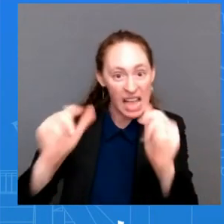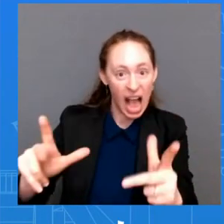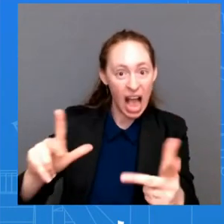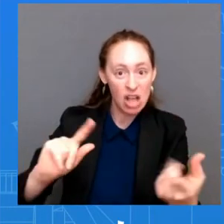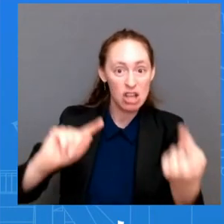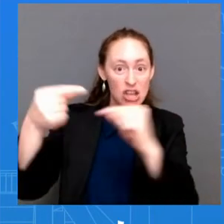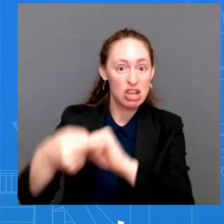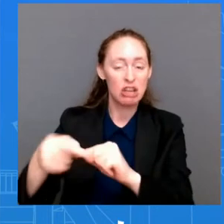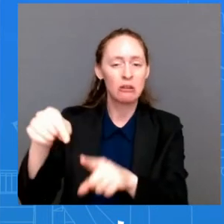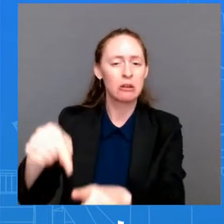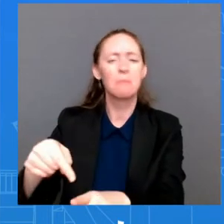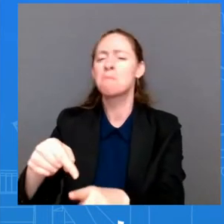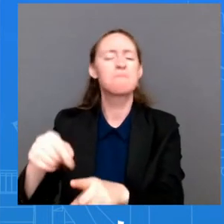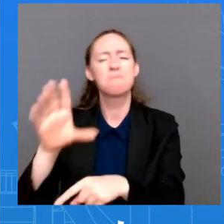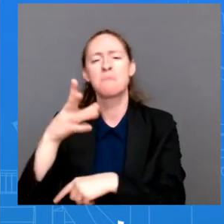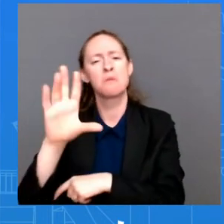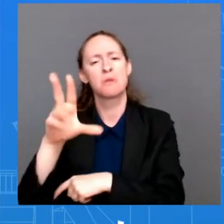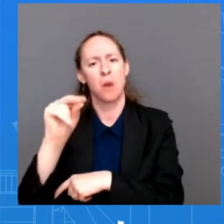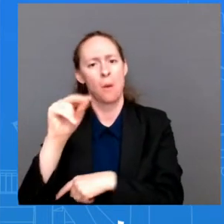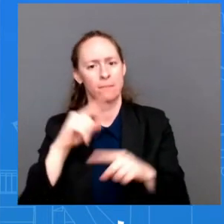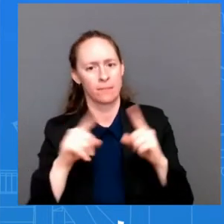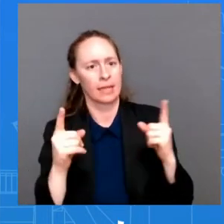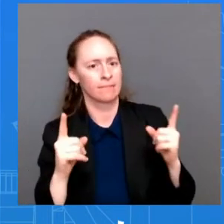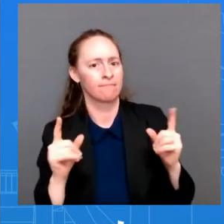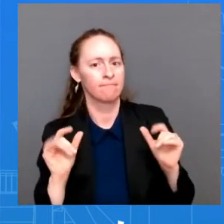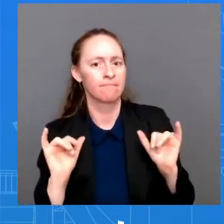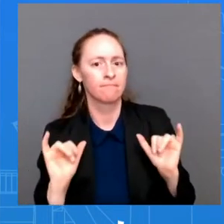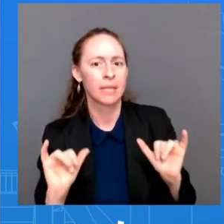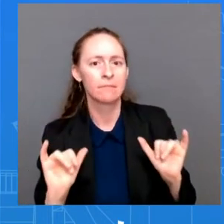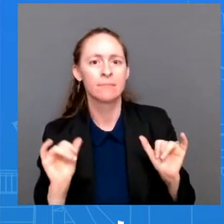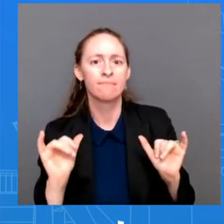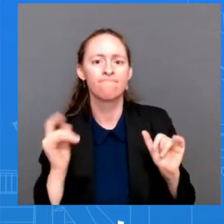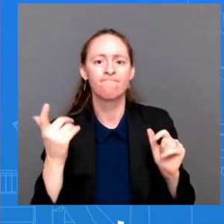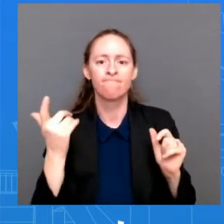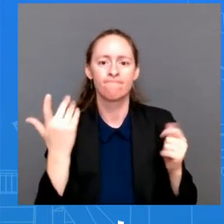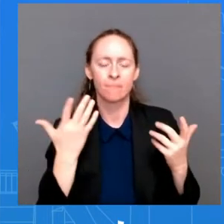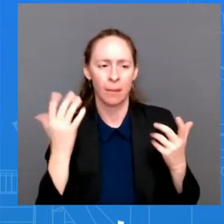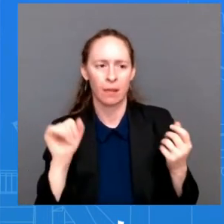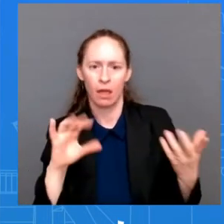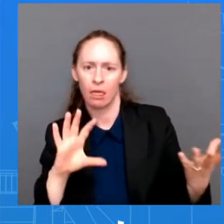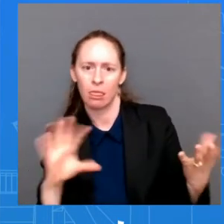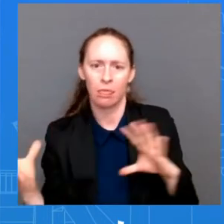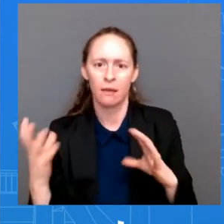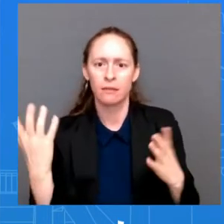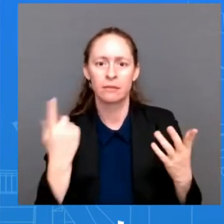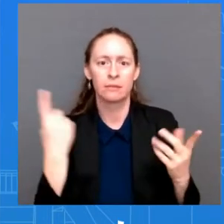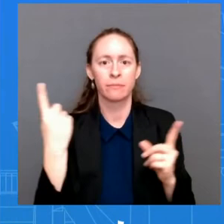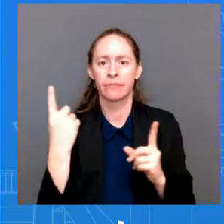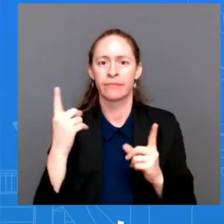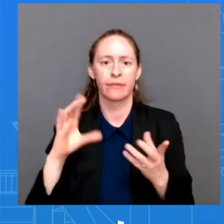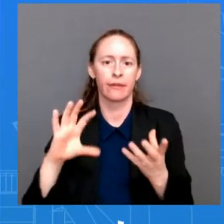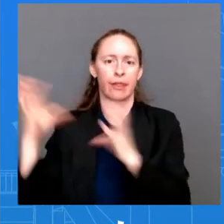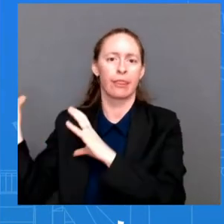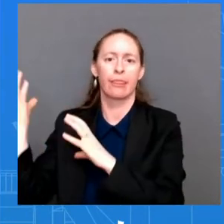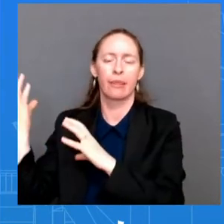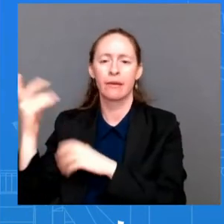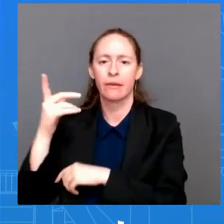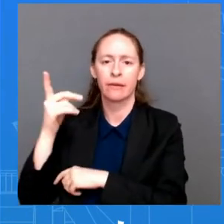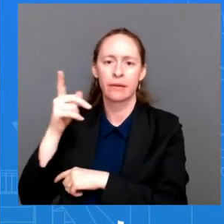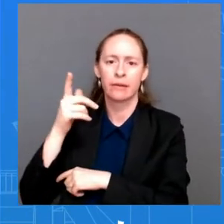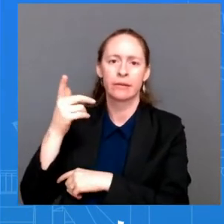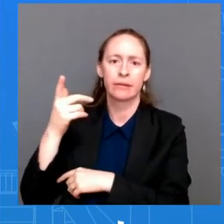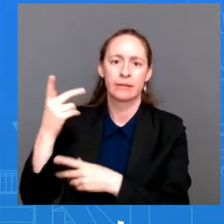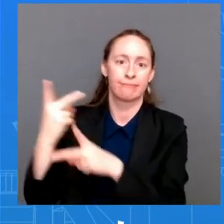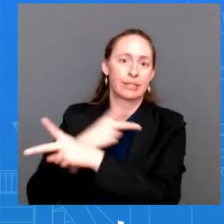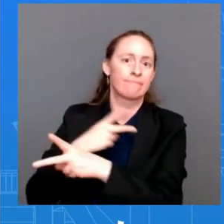confusion, which could also lead to unintended consequences. The And I'm going to take some in the back. Go ahead. The John, given everything that you've